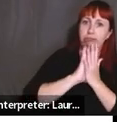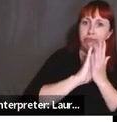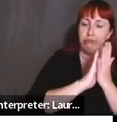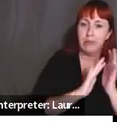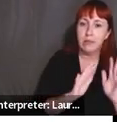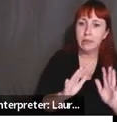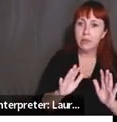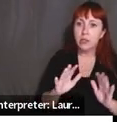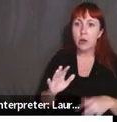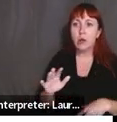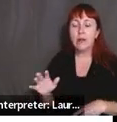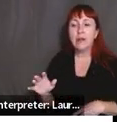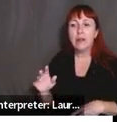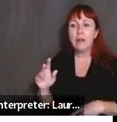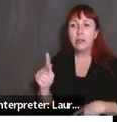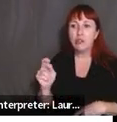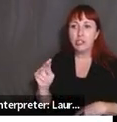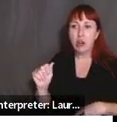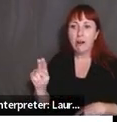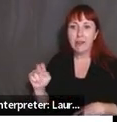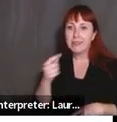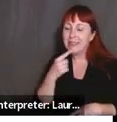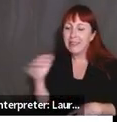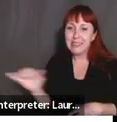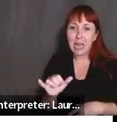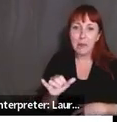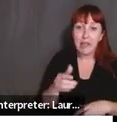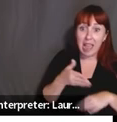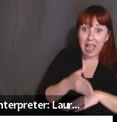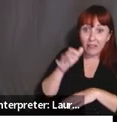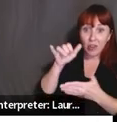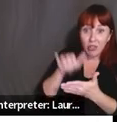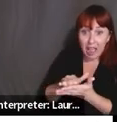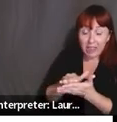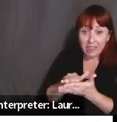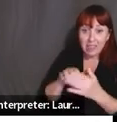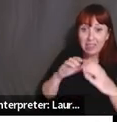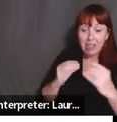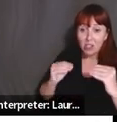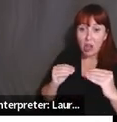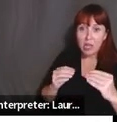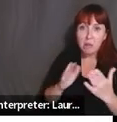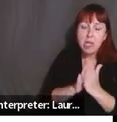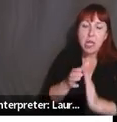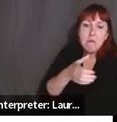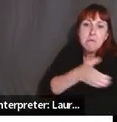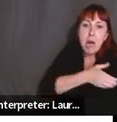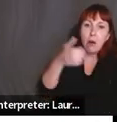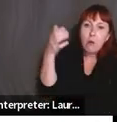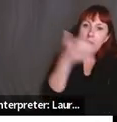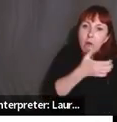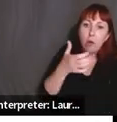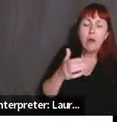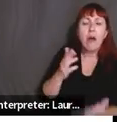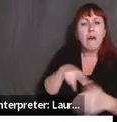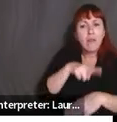after that, we had one of the most powerful class I've ever had in my career. Uh, and of course they were pushed